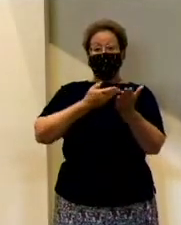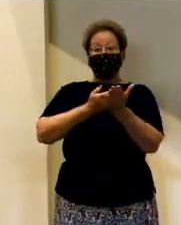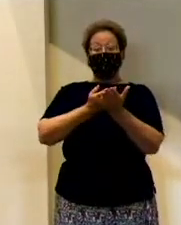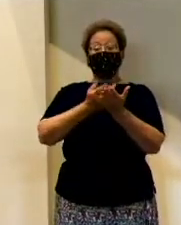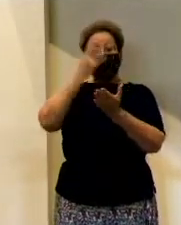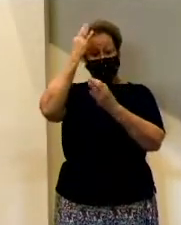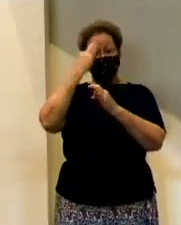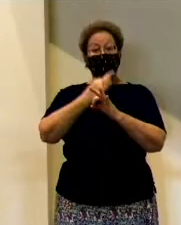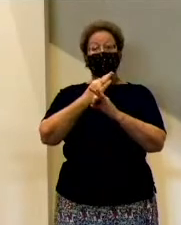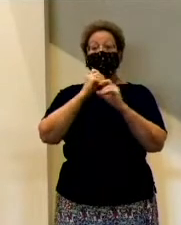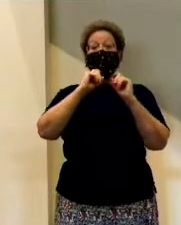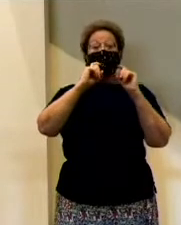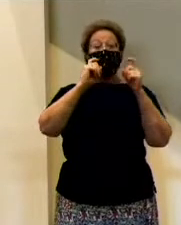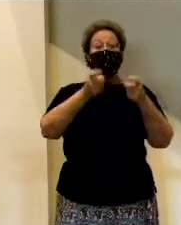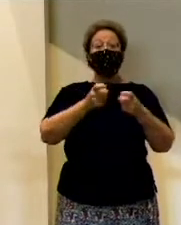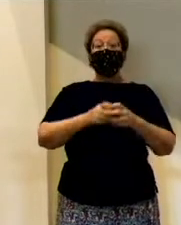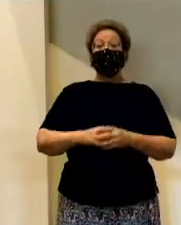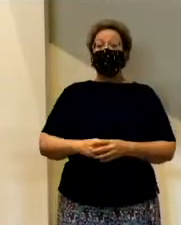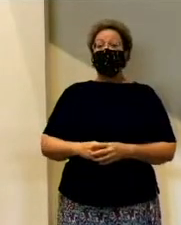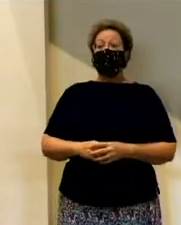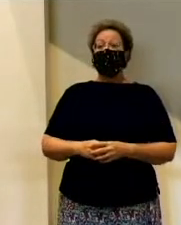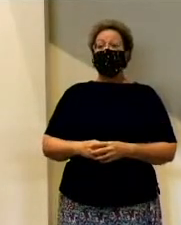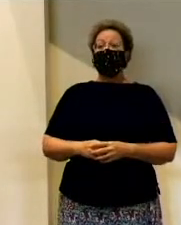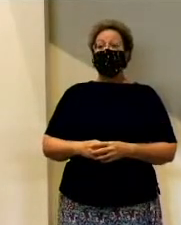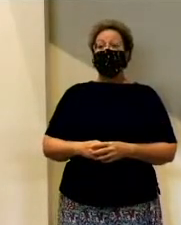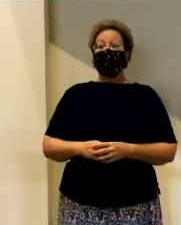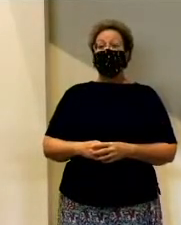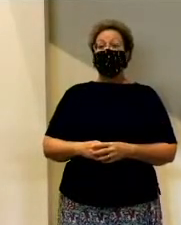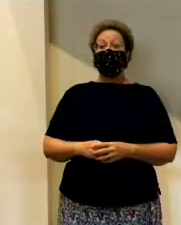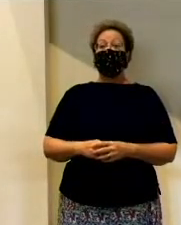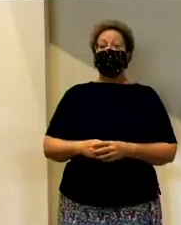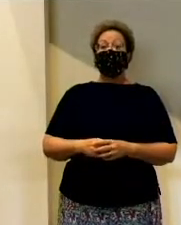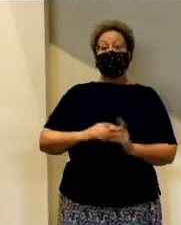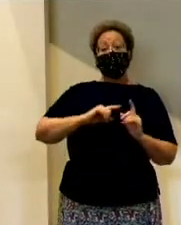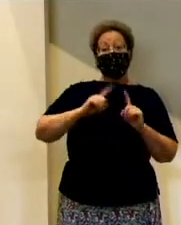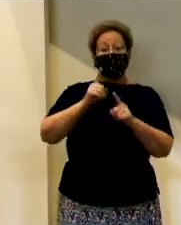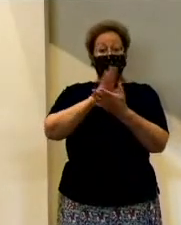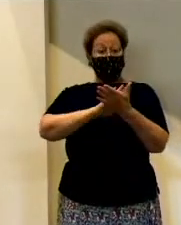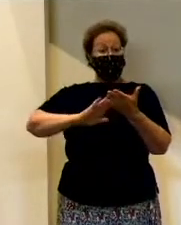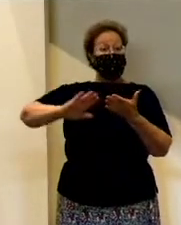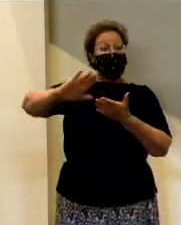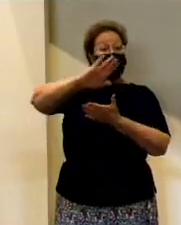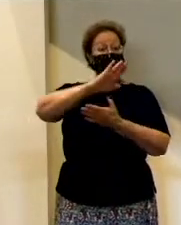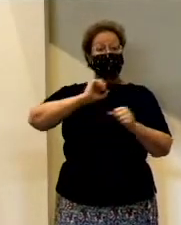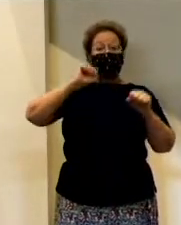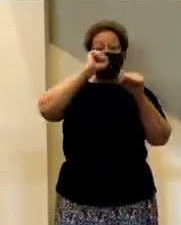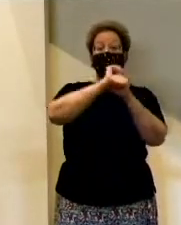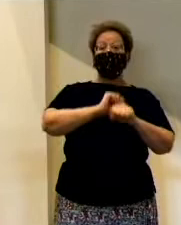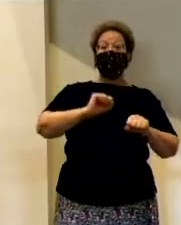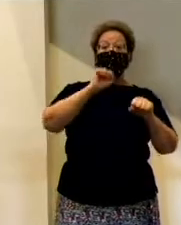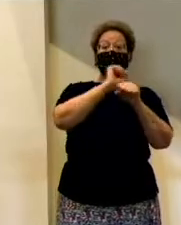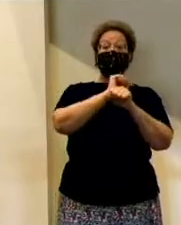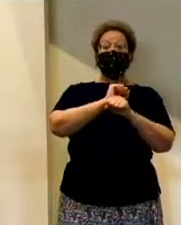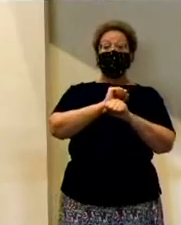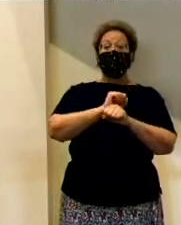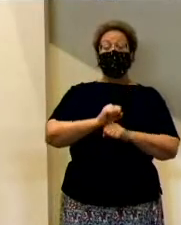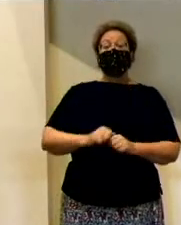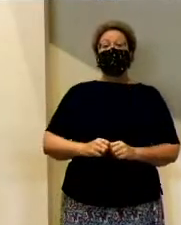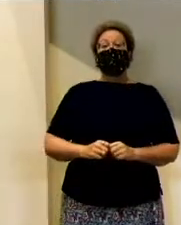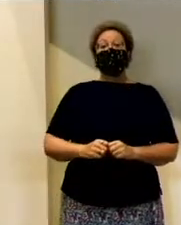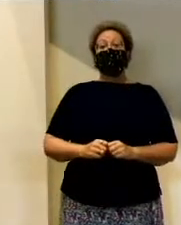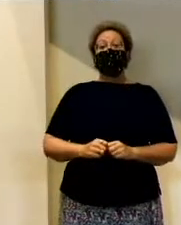itself is a gift, came after I left my first career and went back to college. I was working part-time for